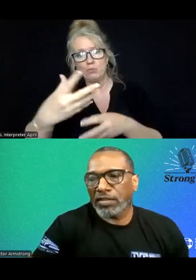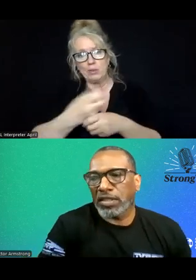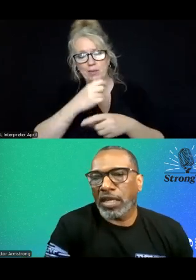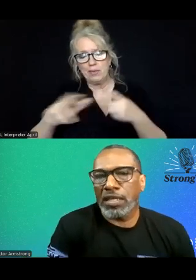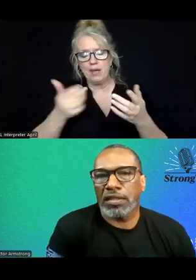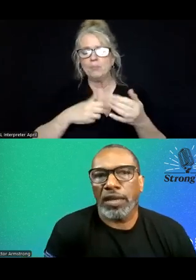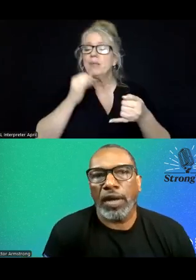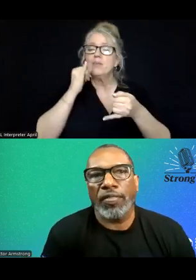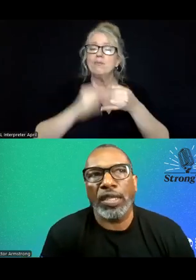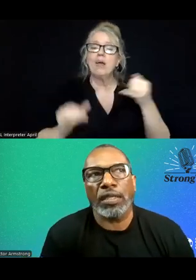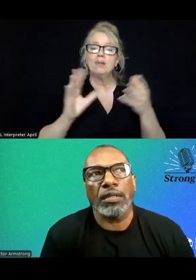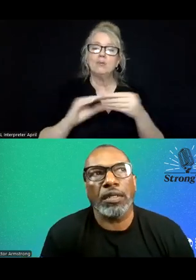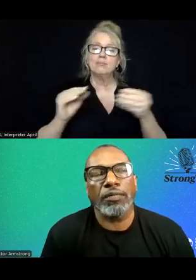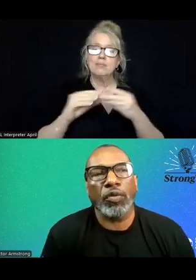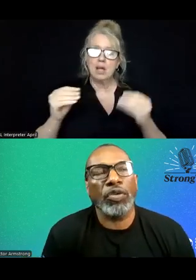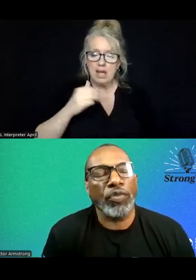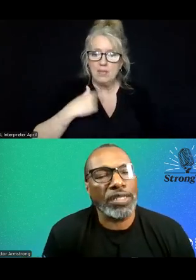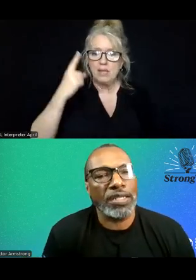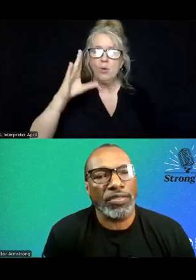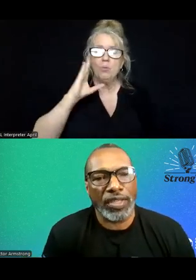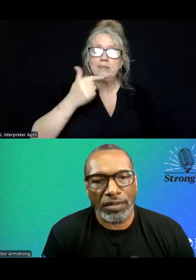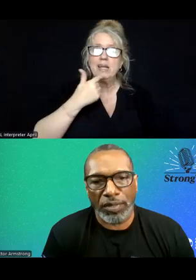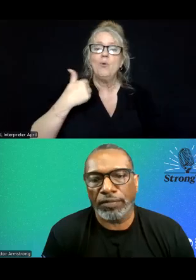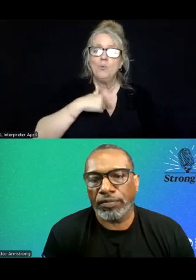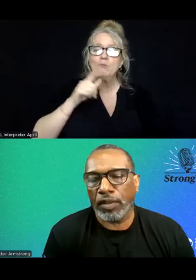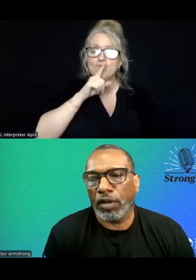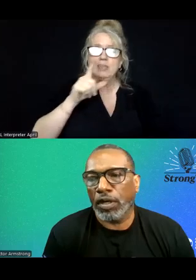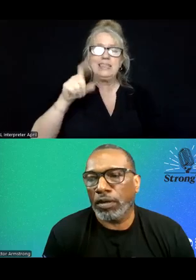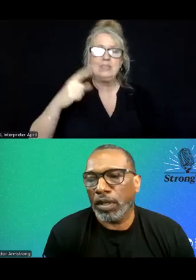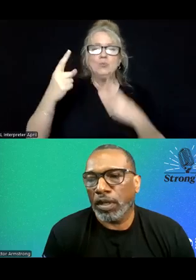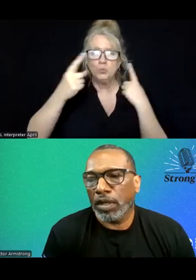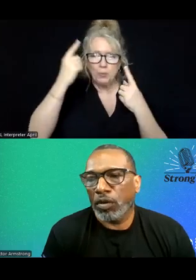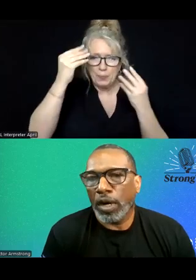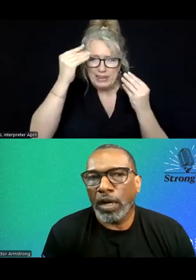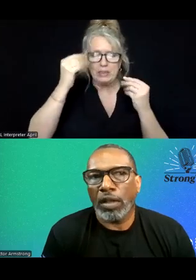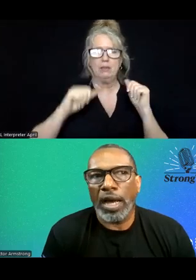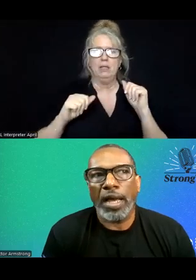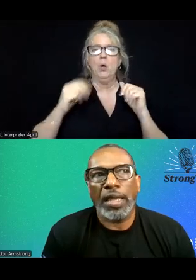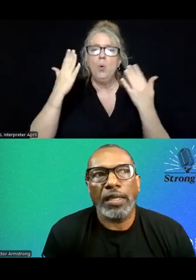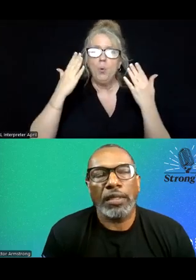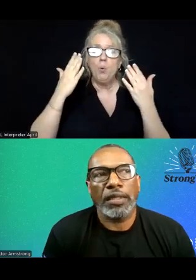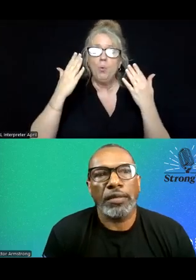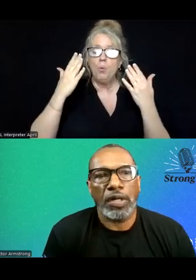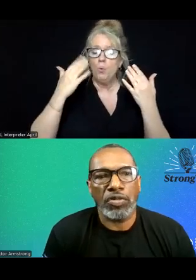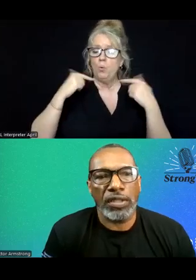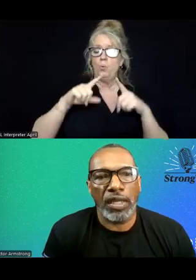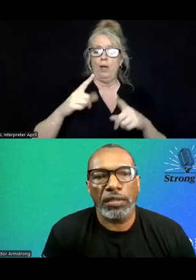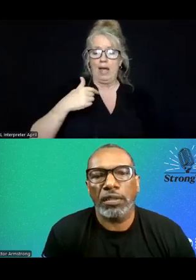the final thing I'll say is that I think we really need to think about, while I